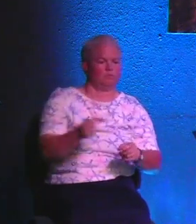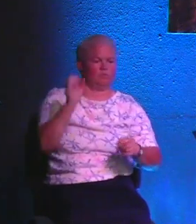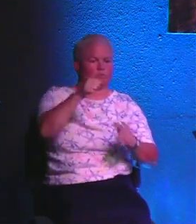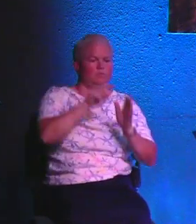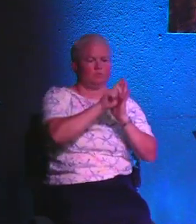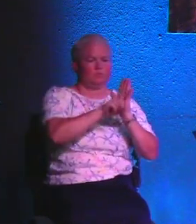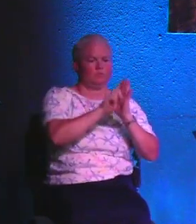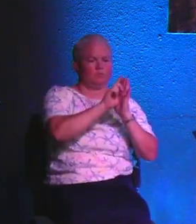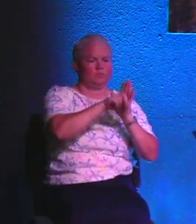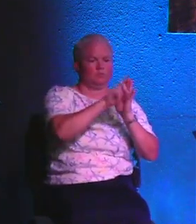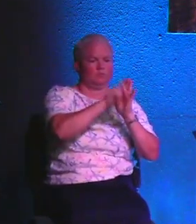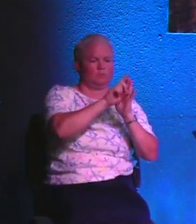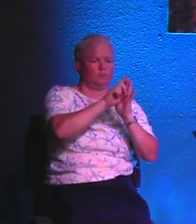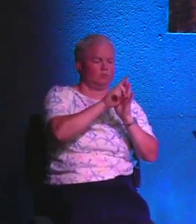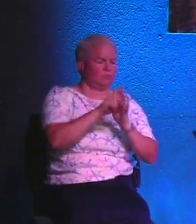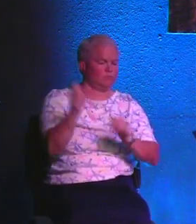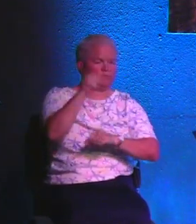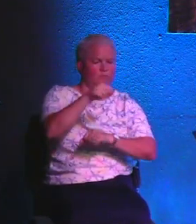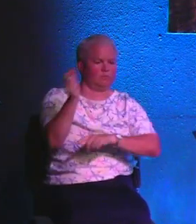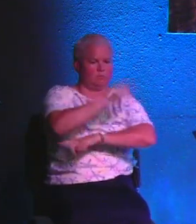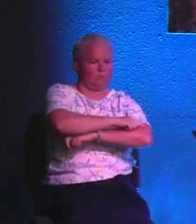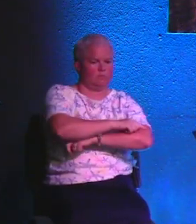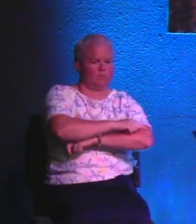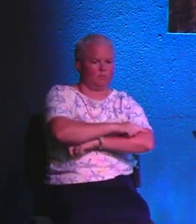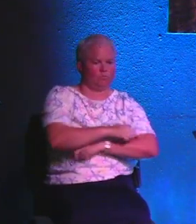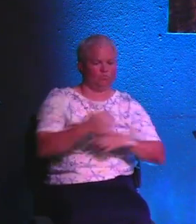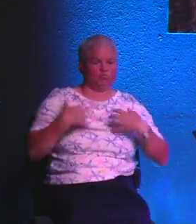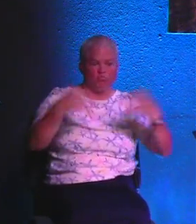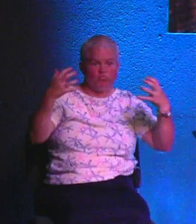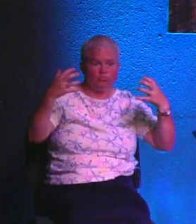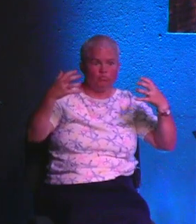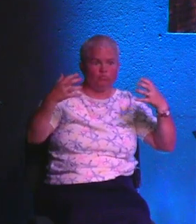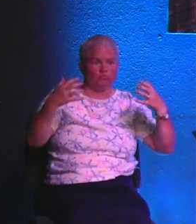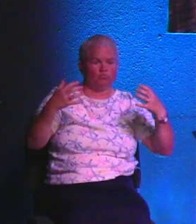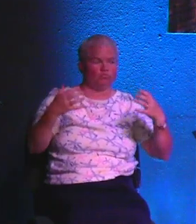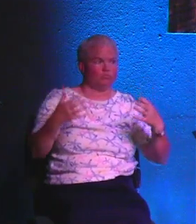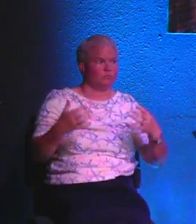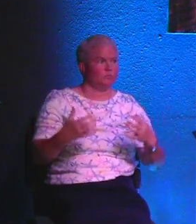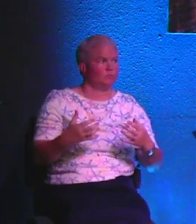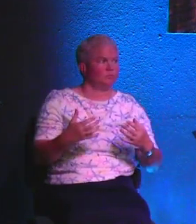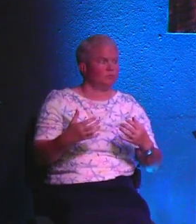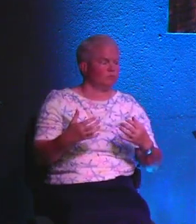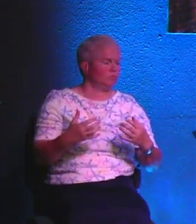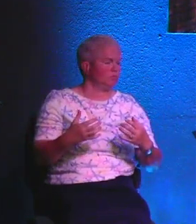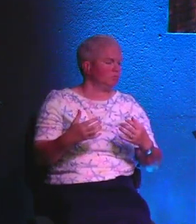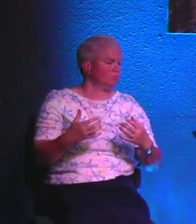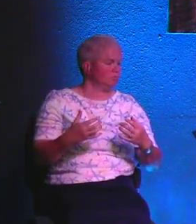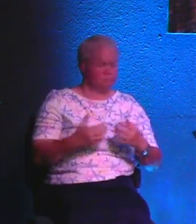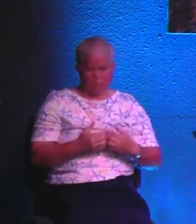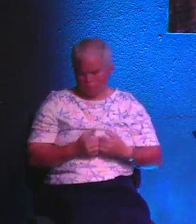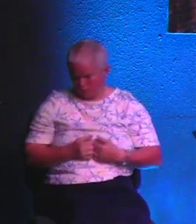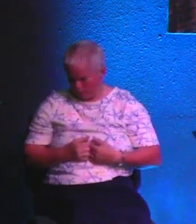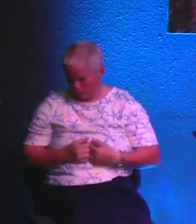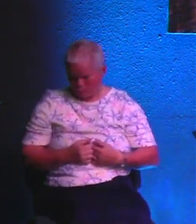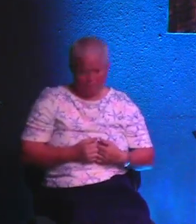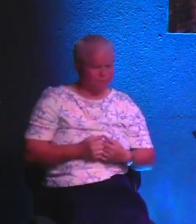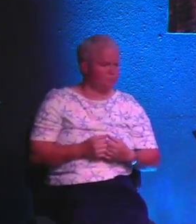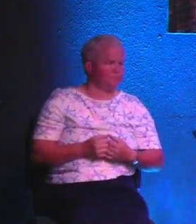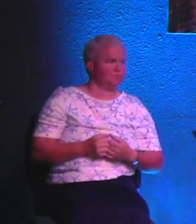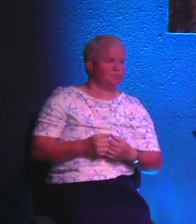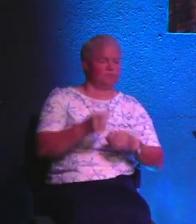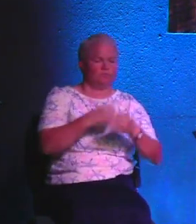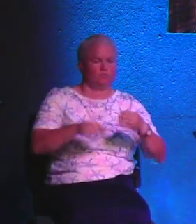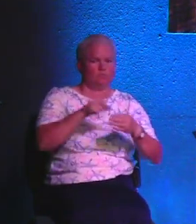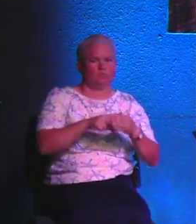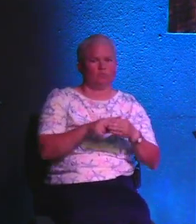second of every day. We live in a hostile environment and we see people succumbing to that all around